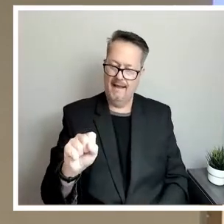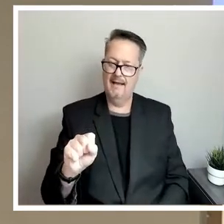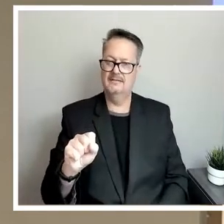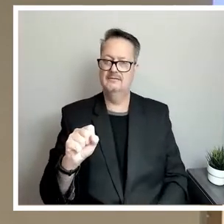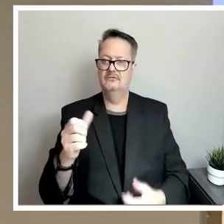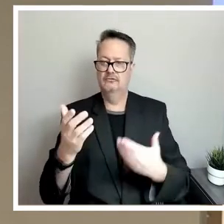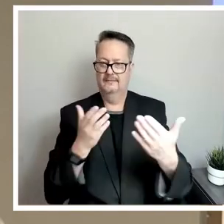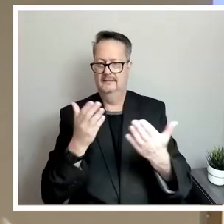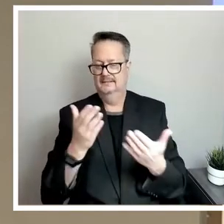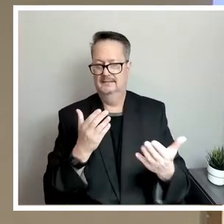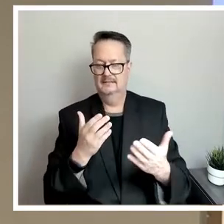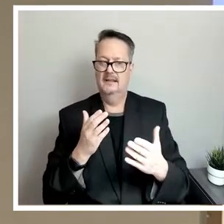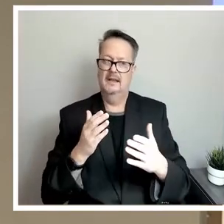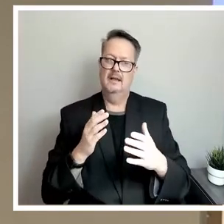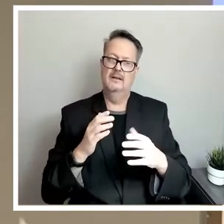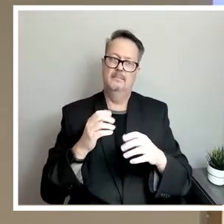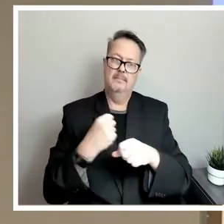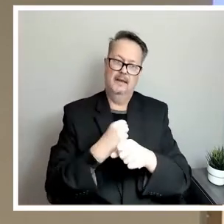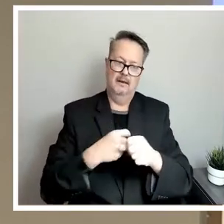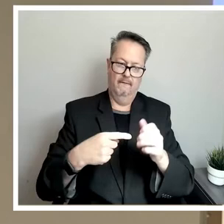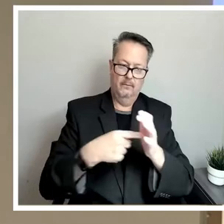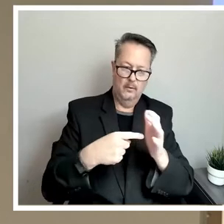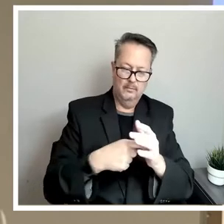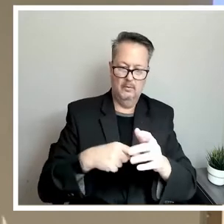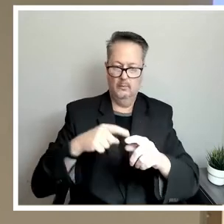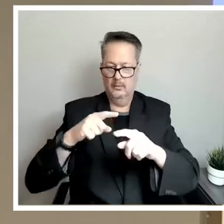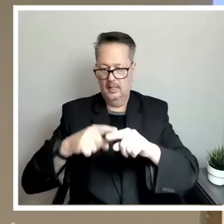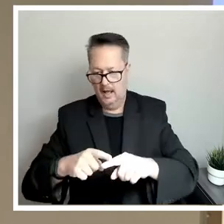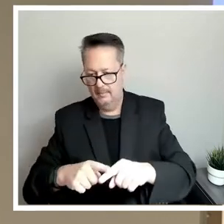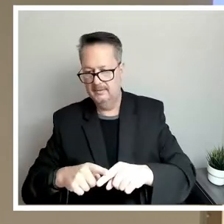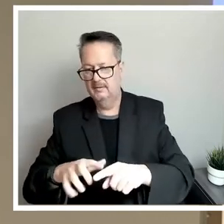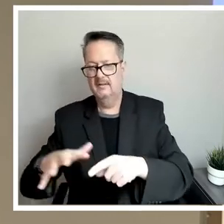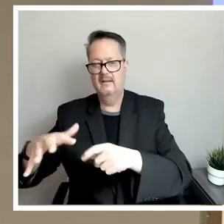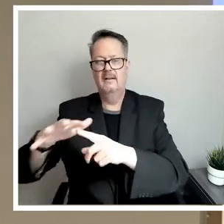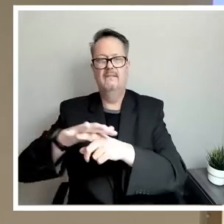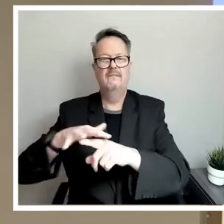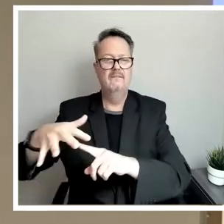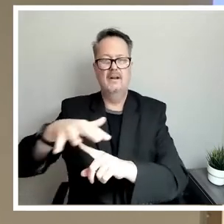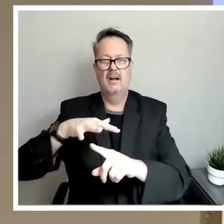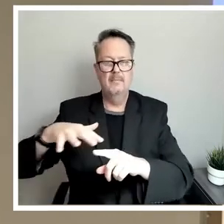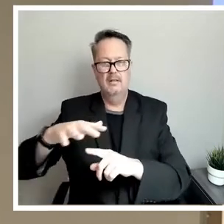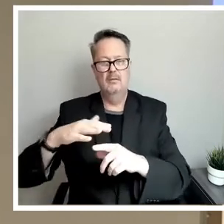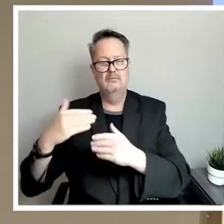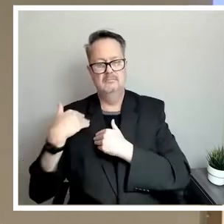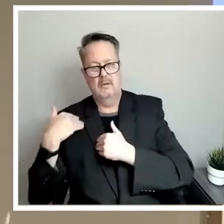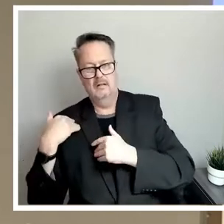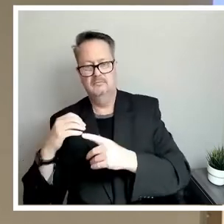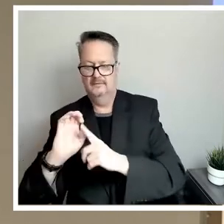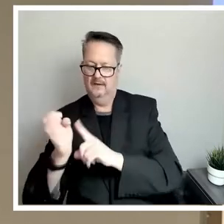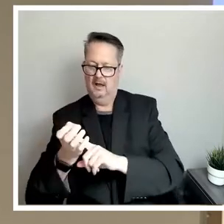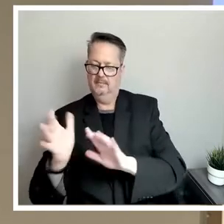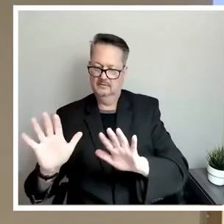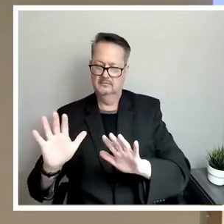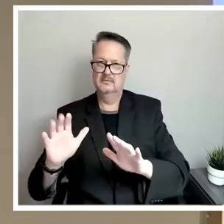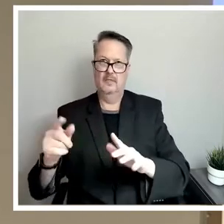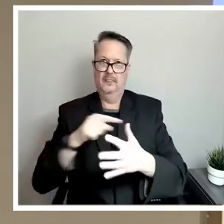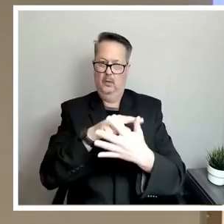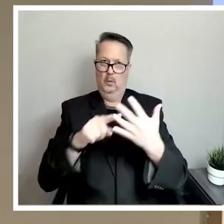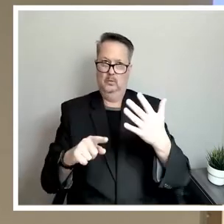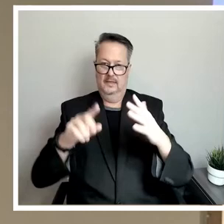manner that's affordable, that's reliable, that's environmentally responsible. All the things that our community expects out of us, we are trying to deliver,